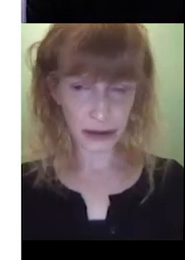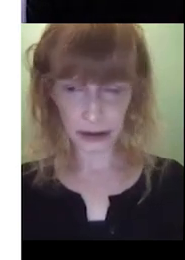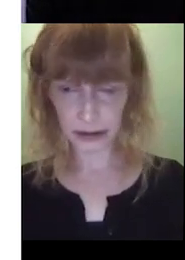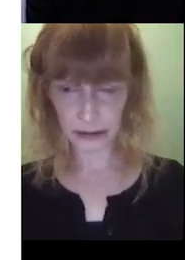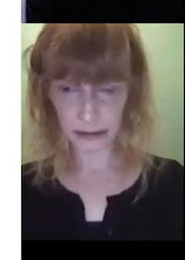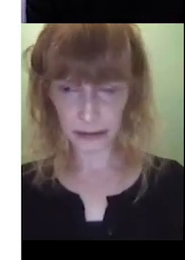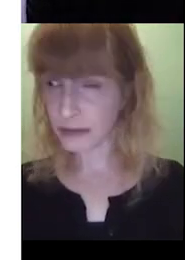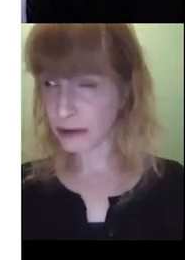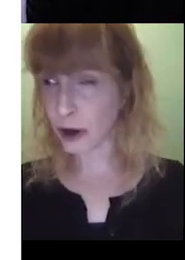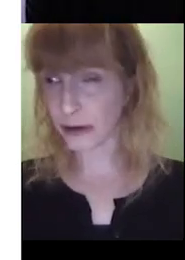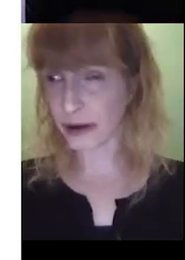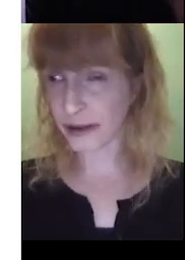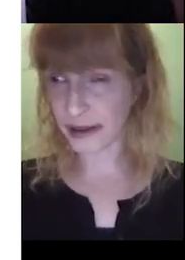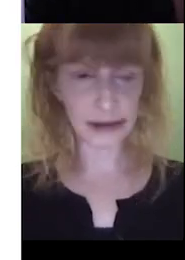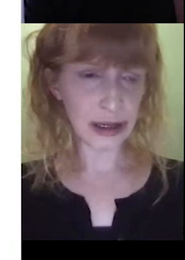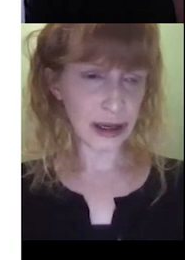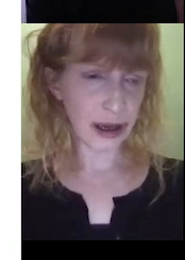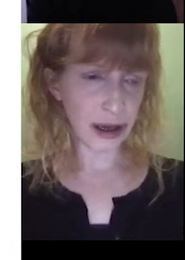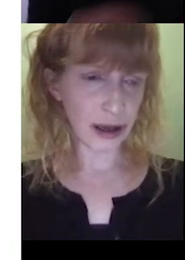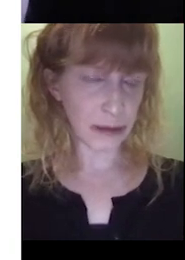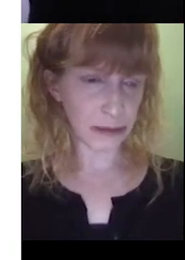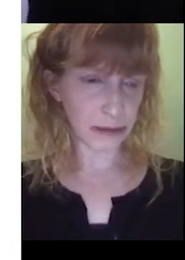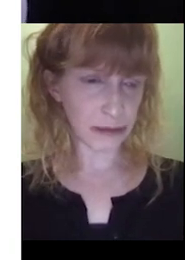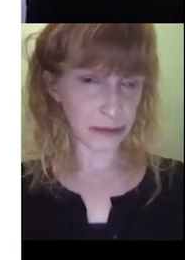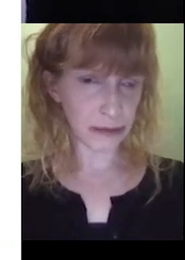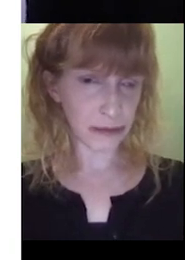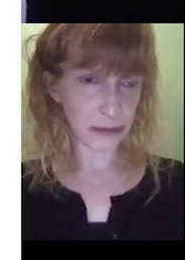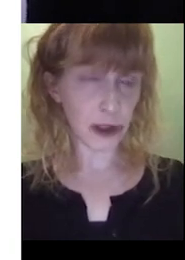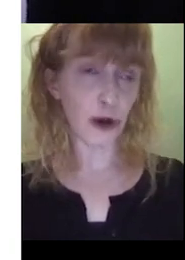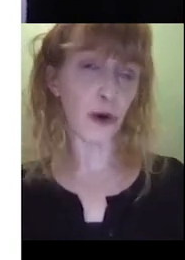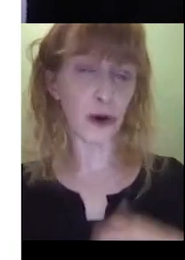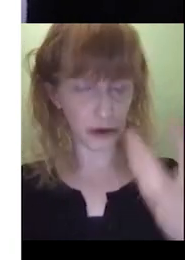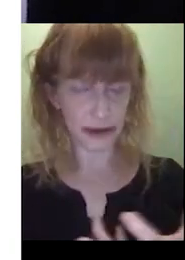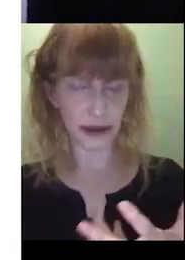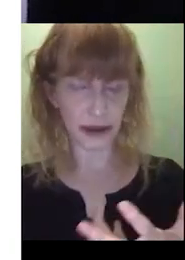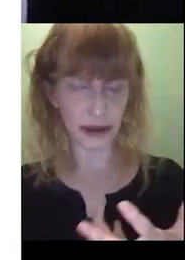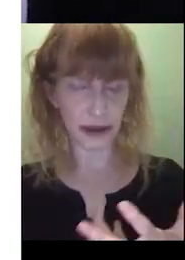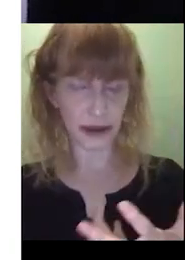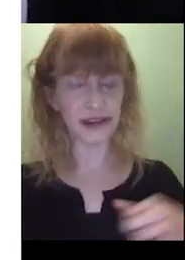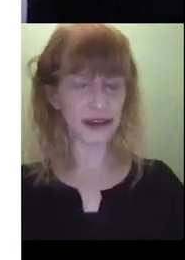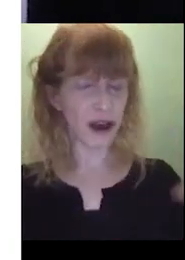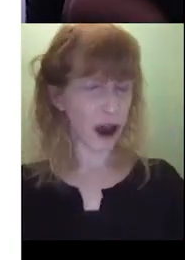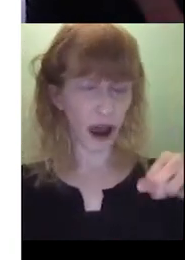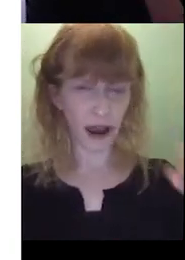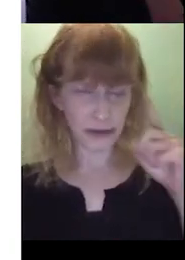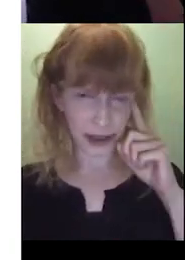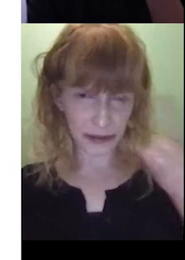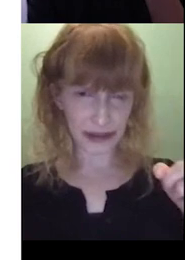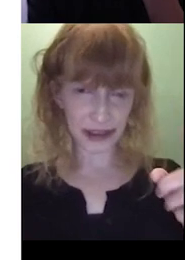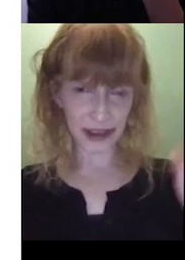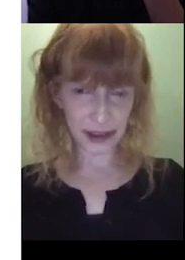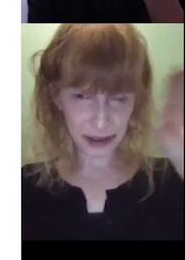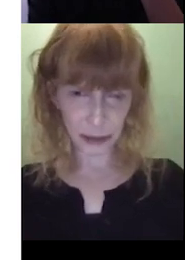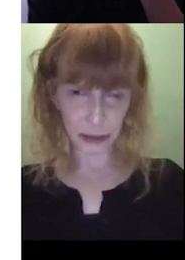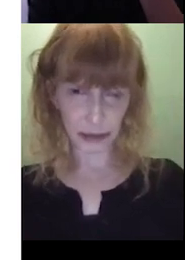a couple more minutes. Okay, great. Thanks. Um, you know, or, or thinking about comments. I've